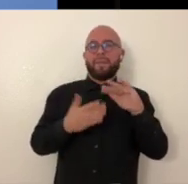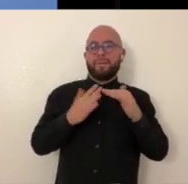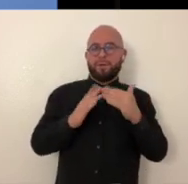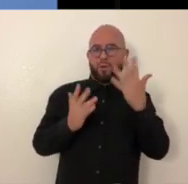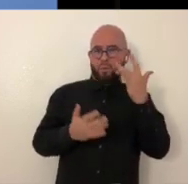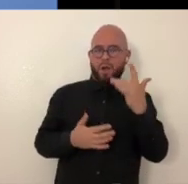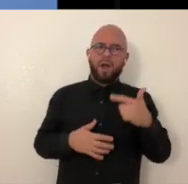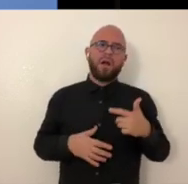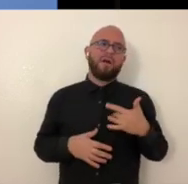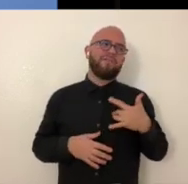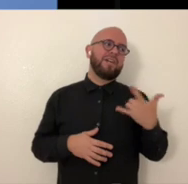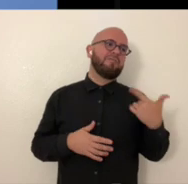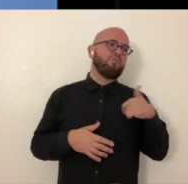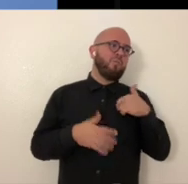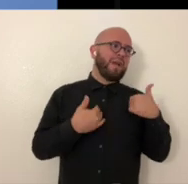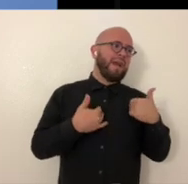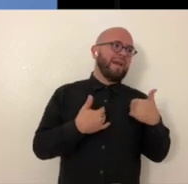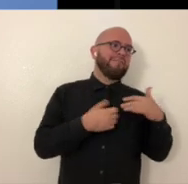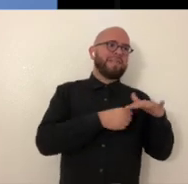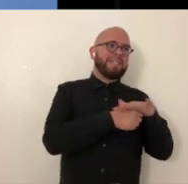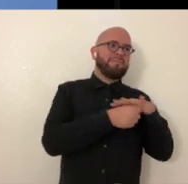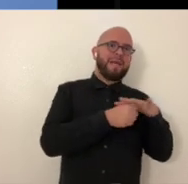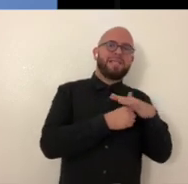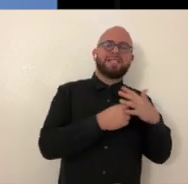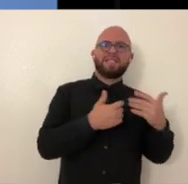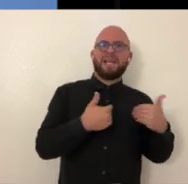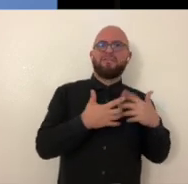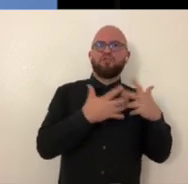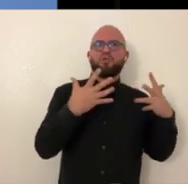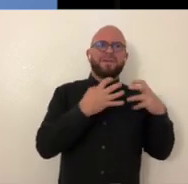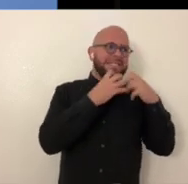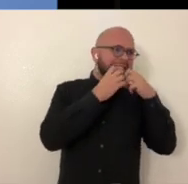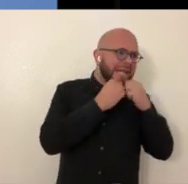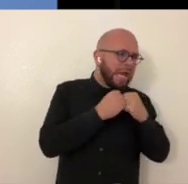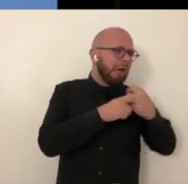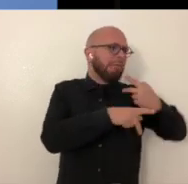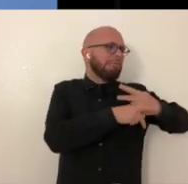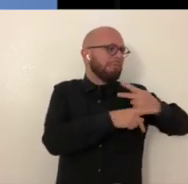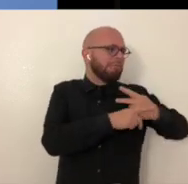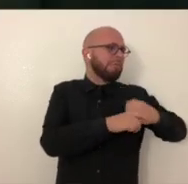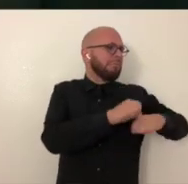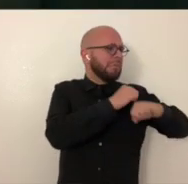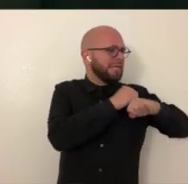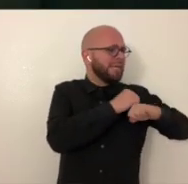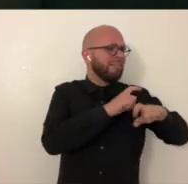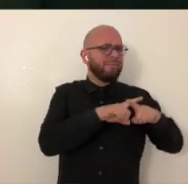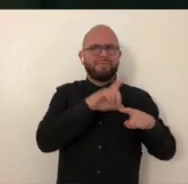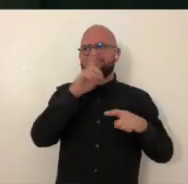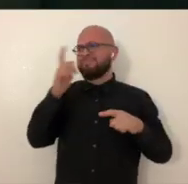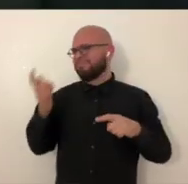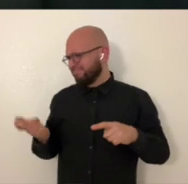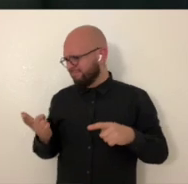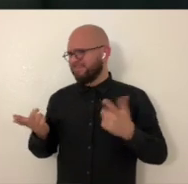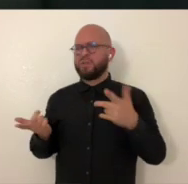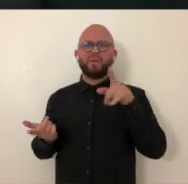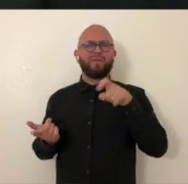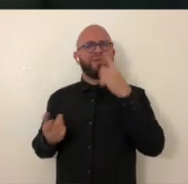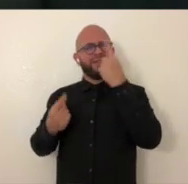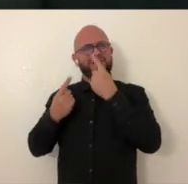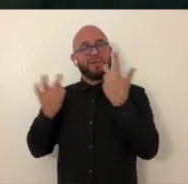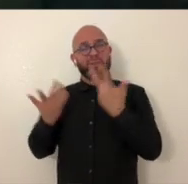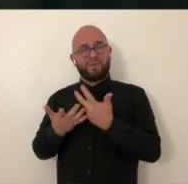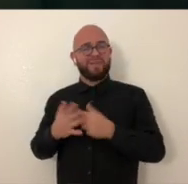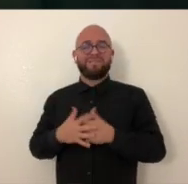community, because I think on one hand, you know, we've created these spaces that are so full of care and so protective and so wonderful.